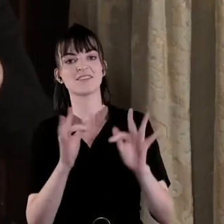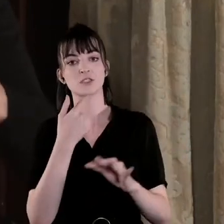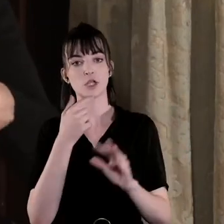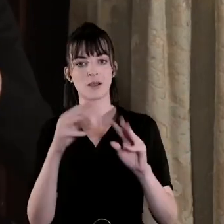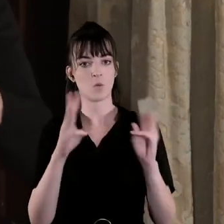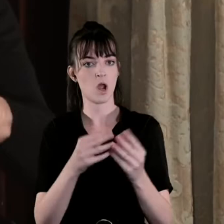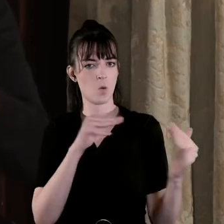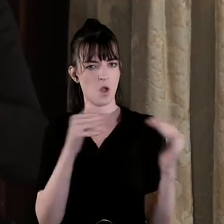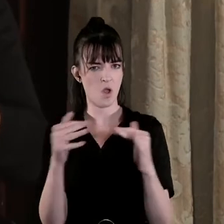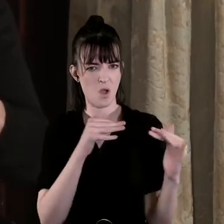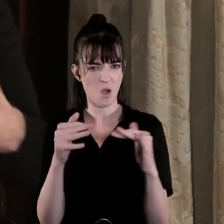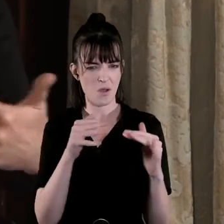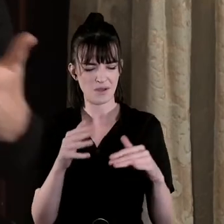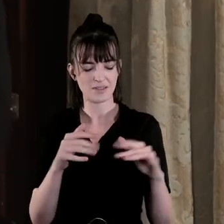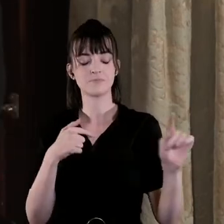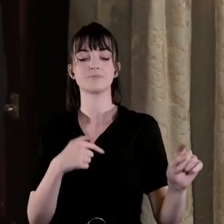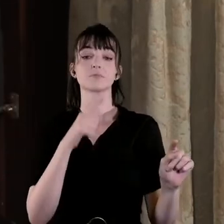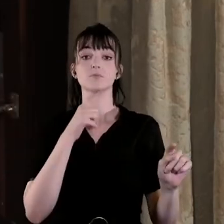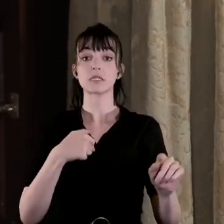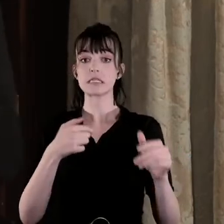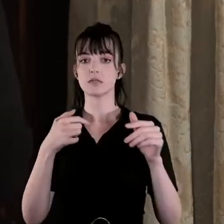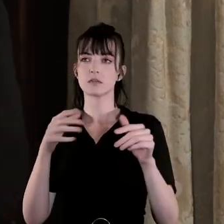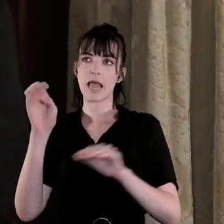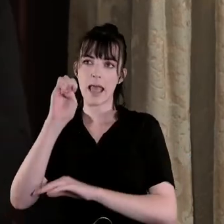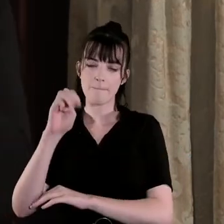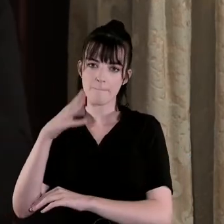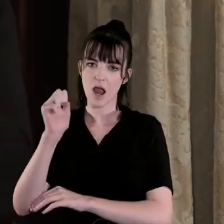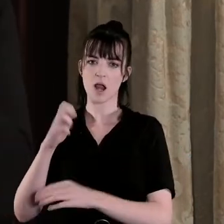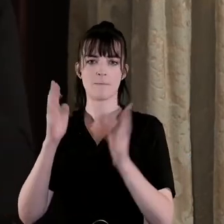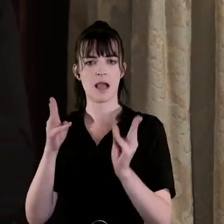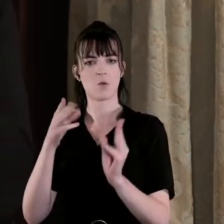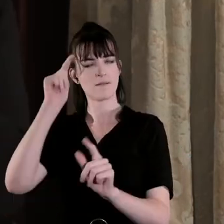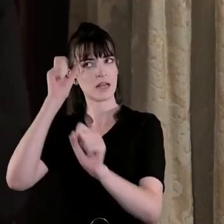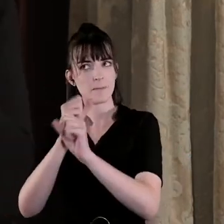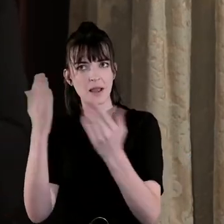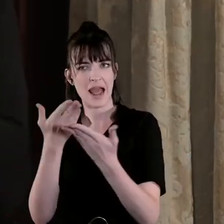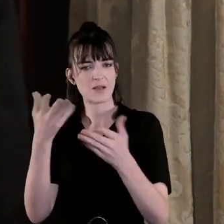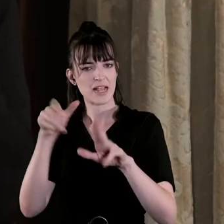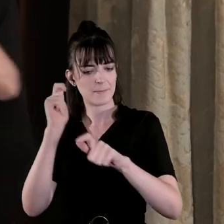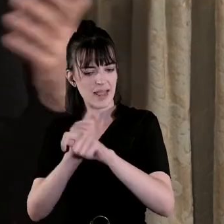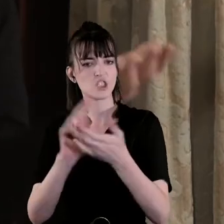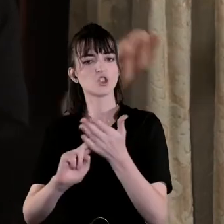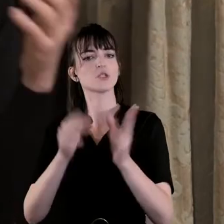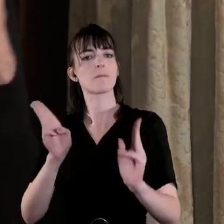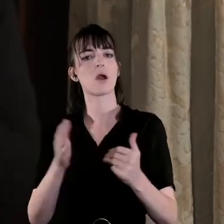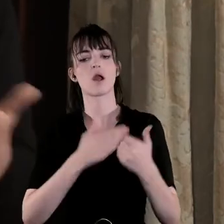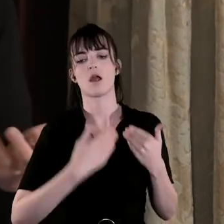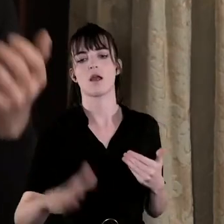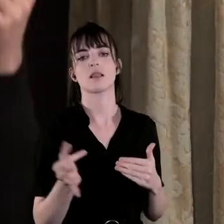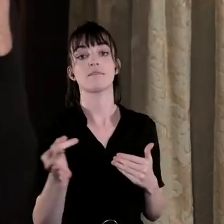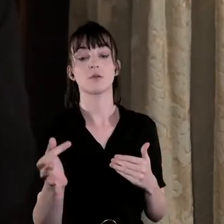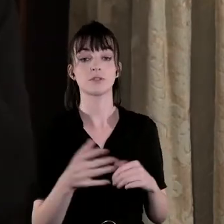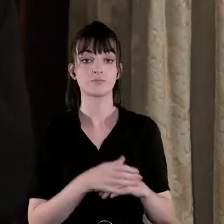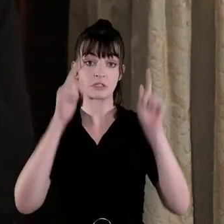rather it's a refiguring of imperial power that's going to last for decades to come and you know strangely from our